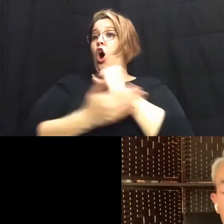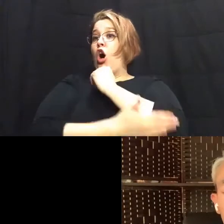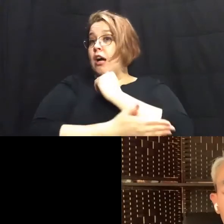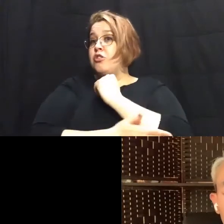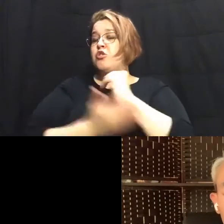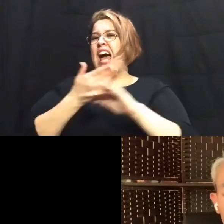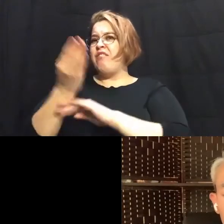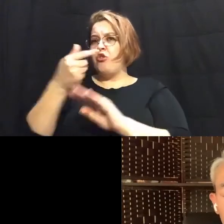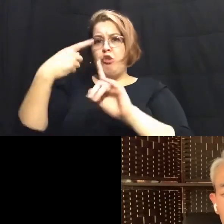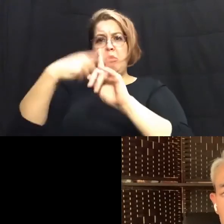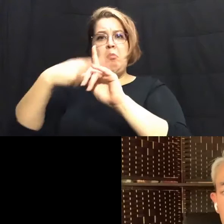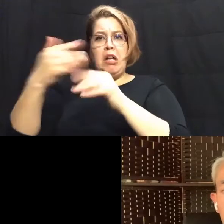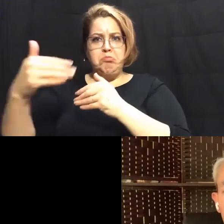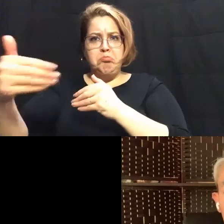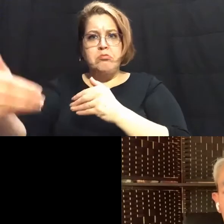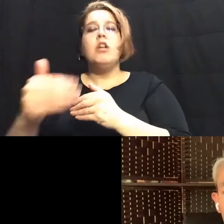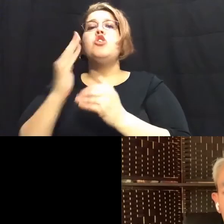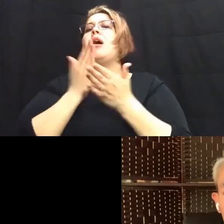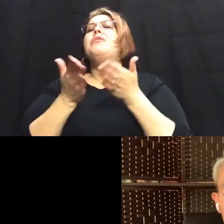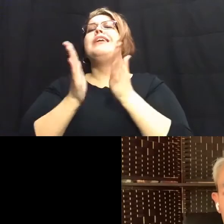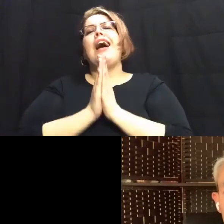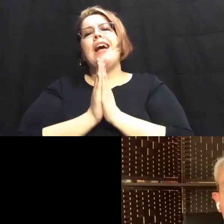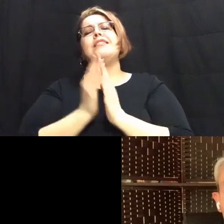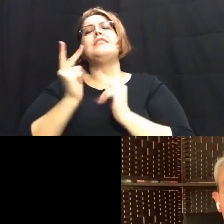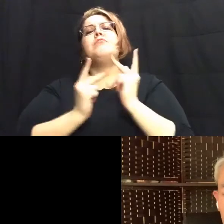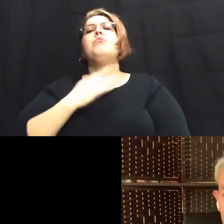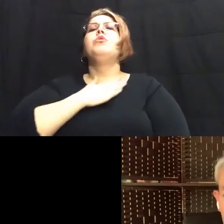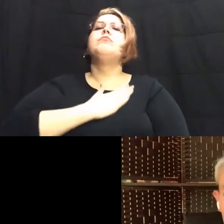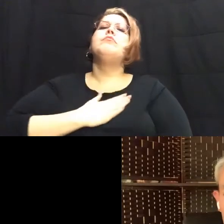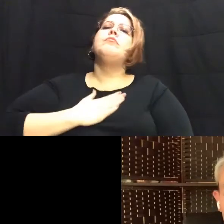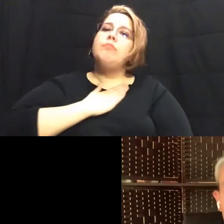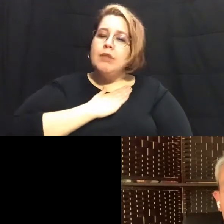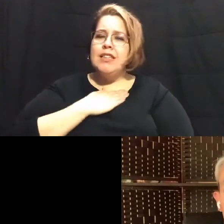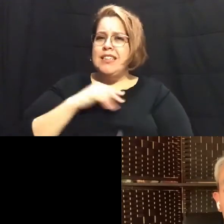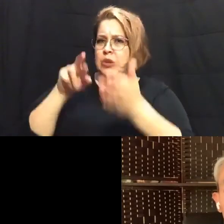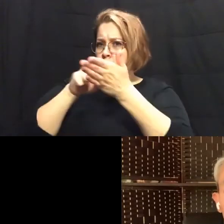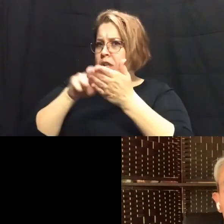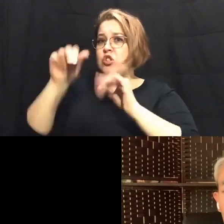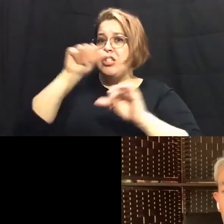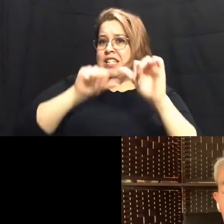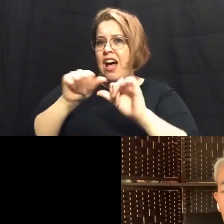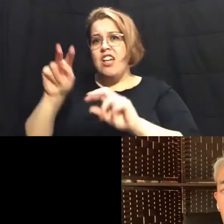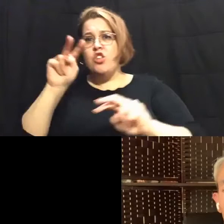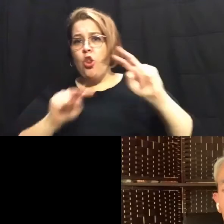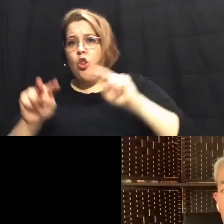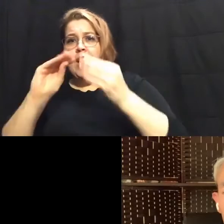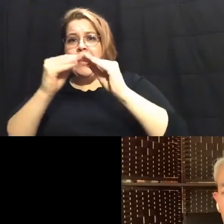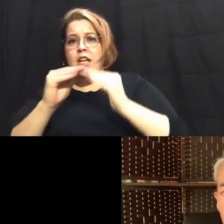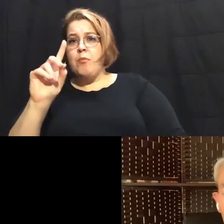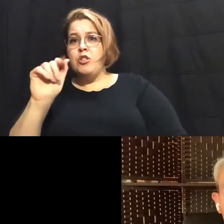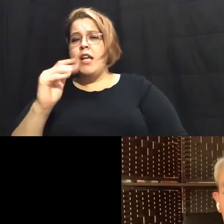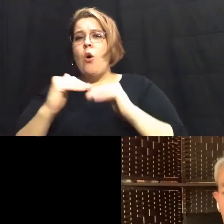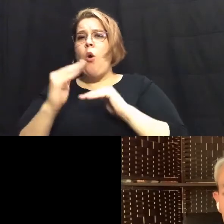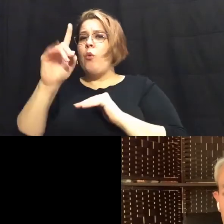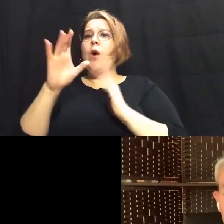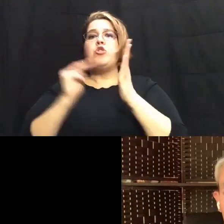months uh and so i would ask people to please uh look at the data and the science uh the fact that over 100 million people